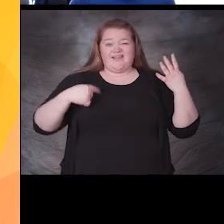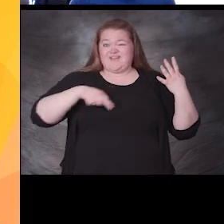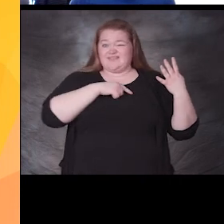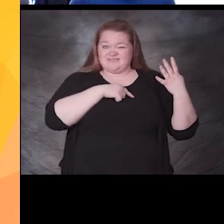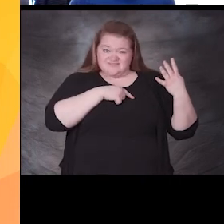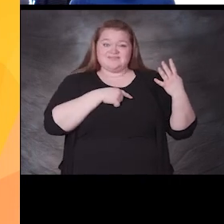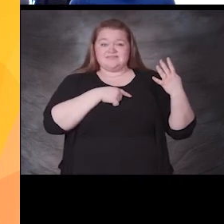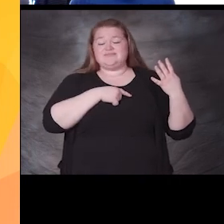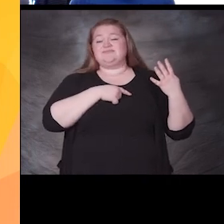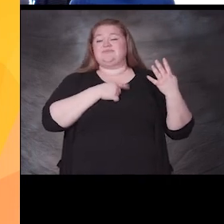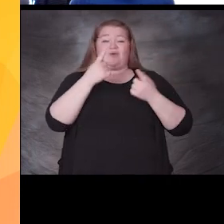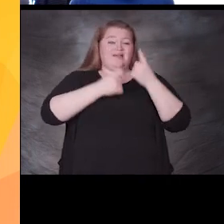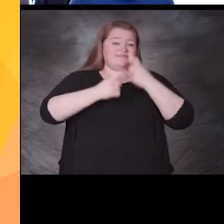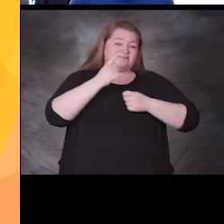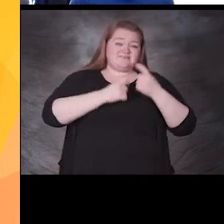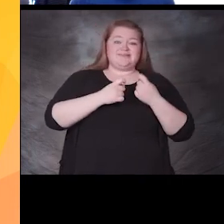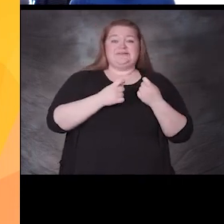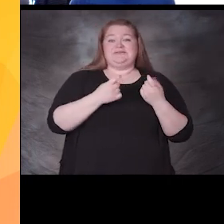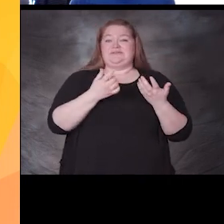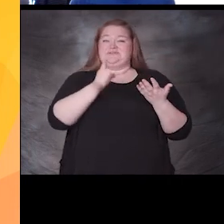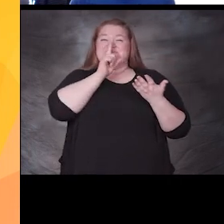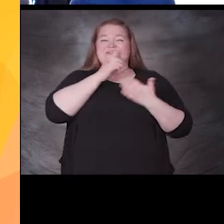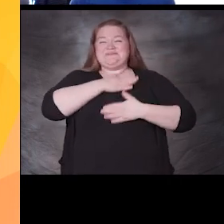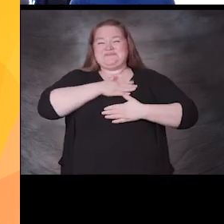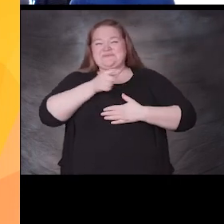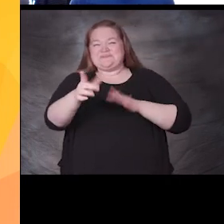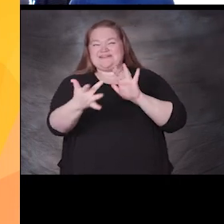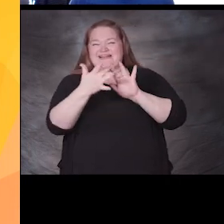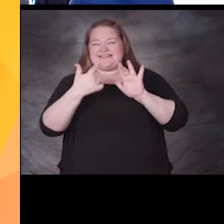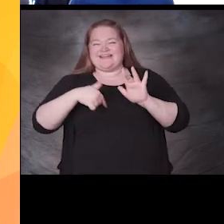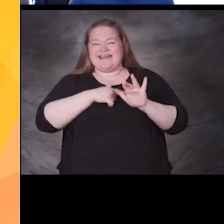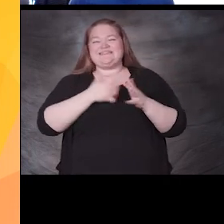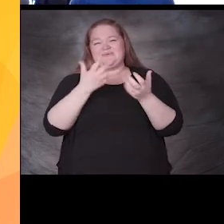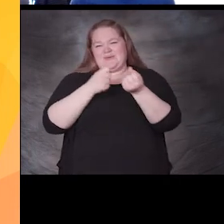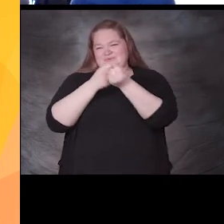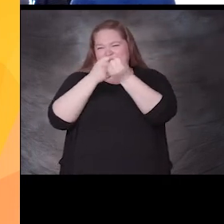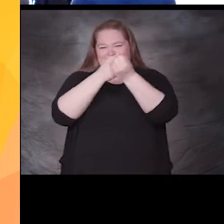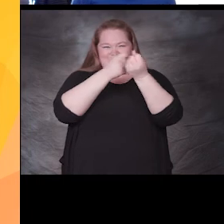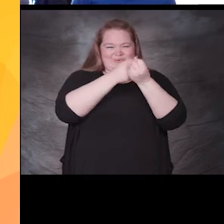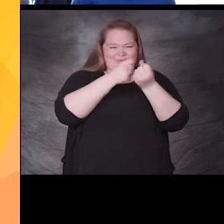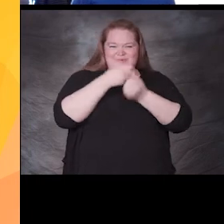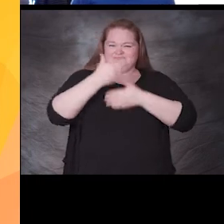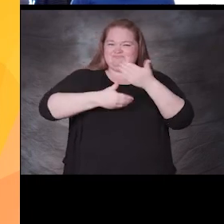we would love to hear from you and support you along the way